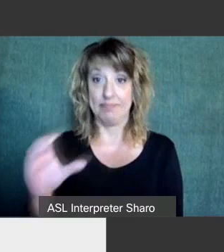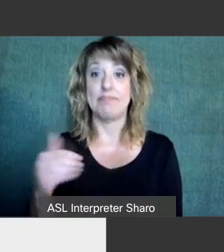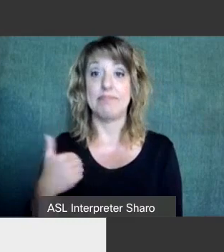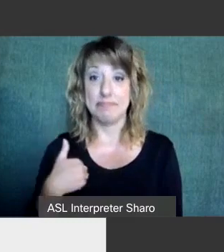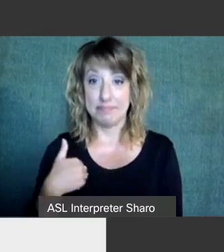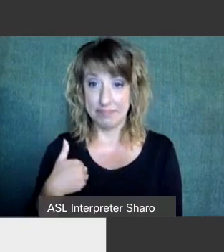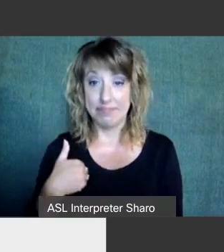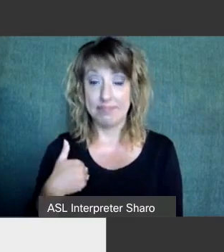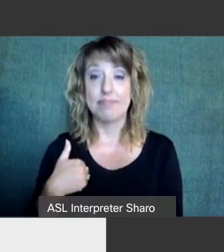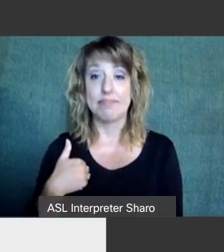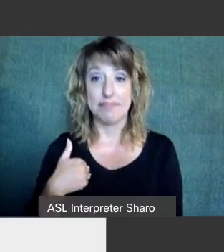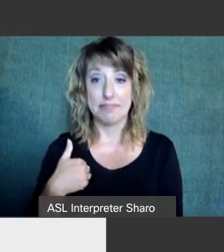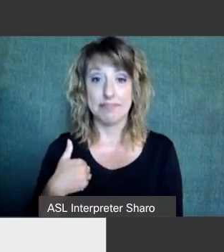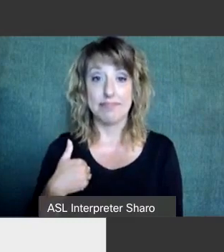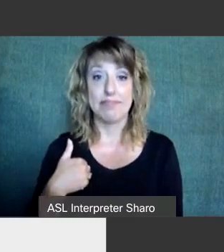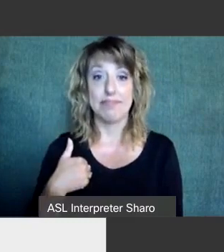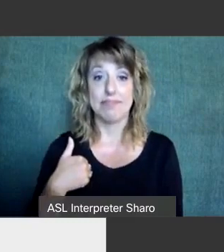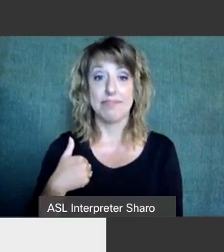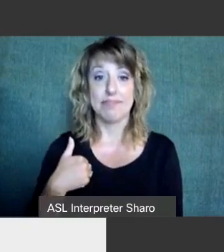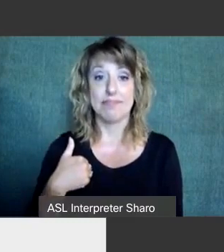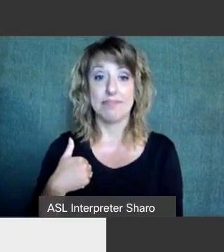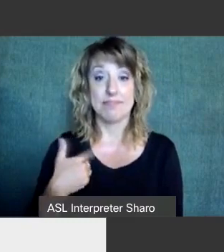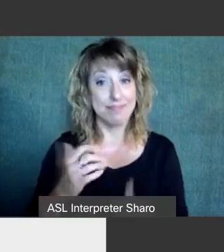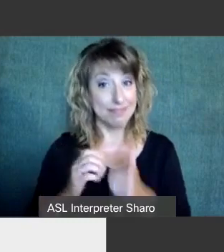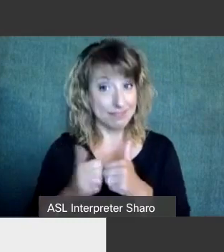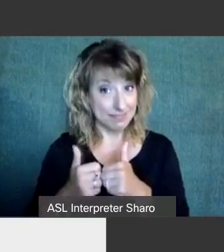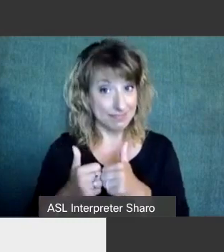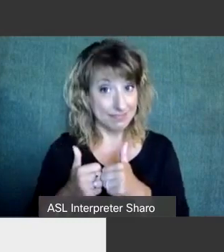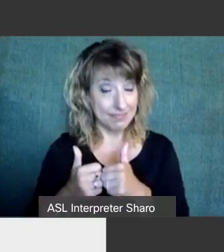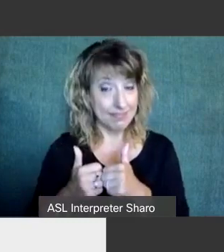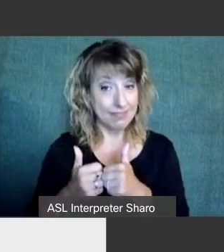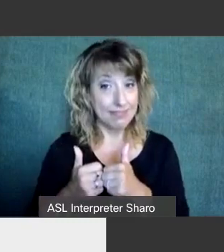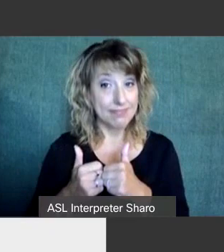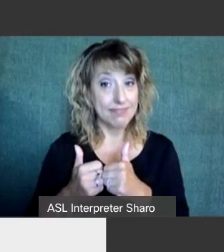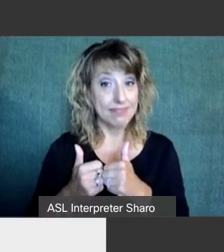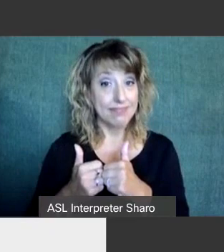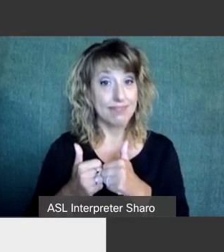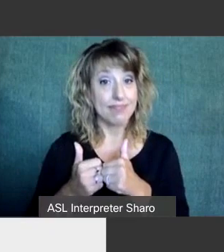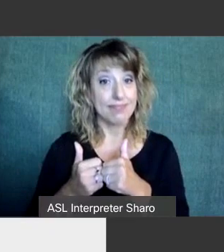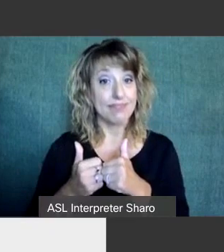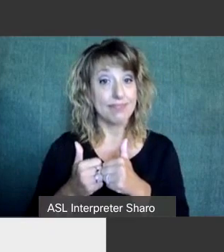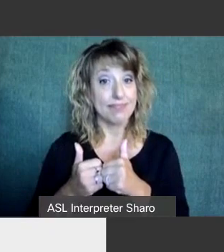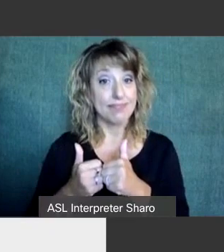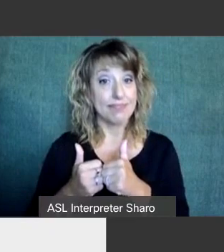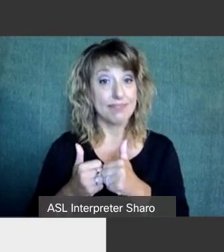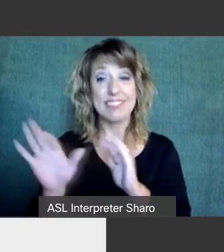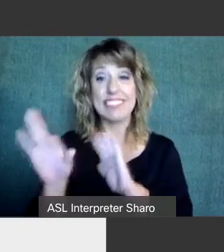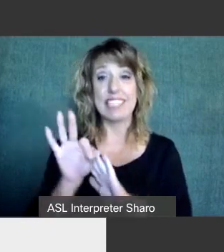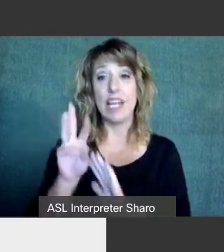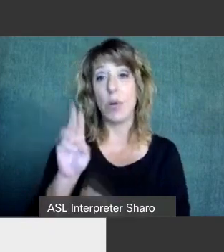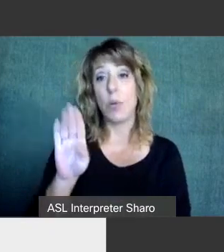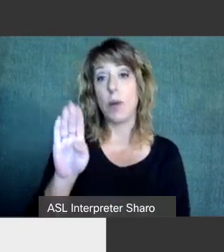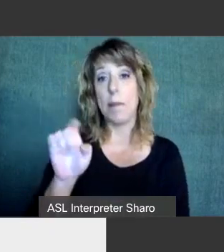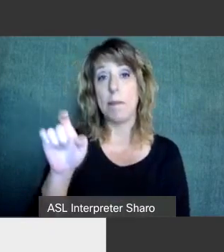and to use the closed captioning function to show the captions select Webex